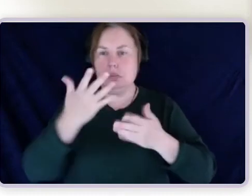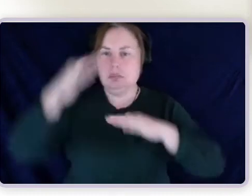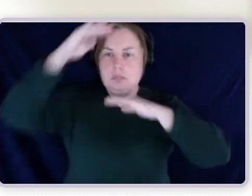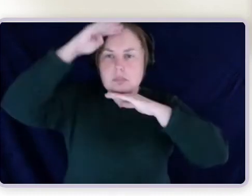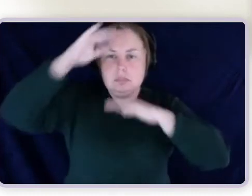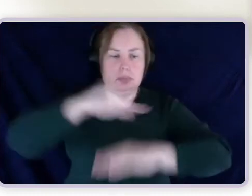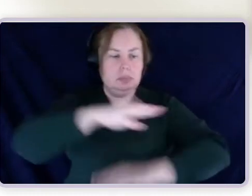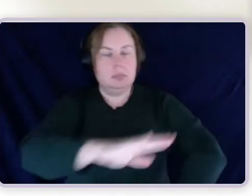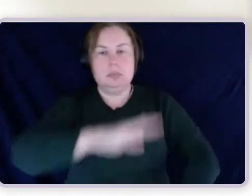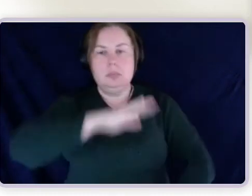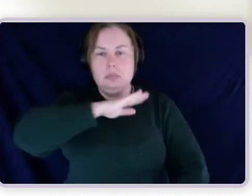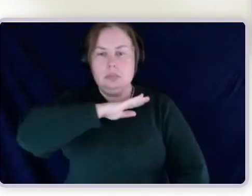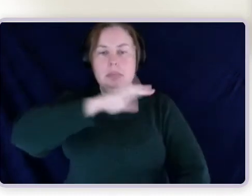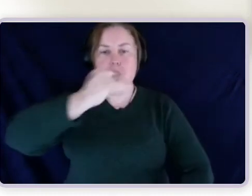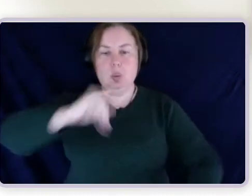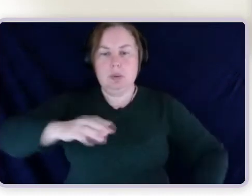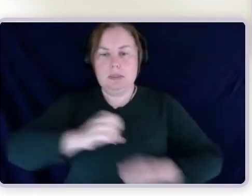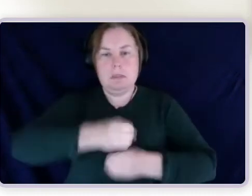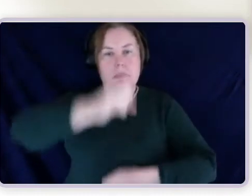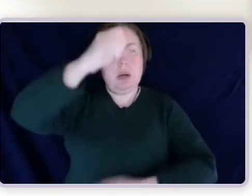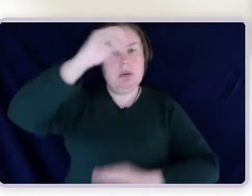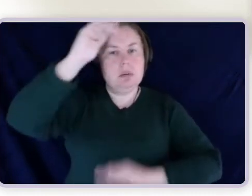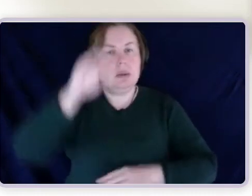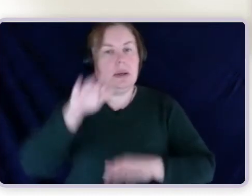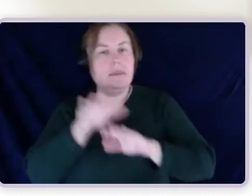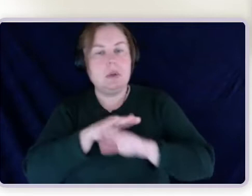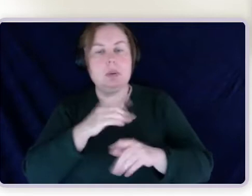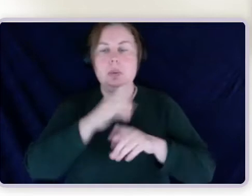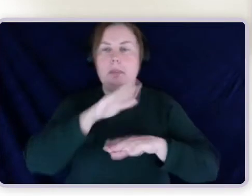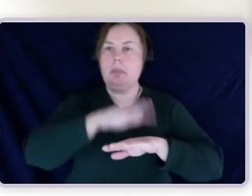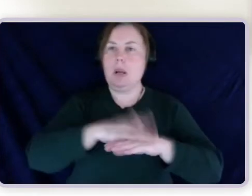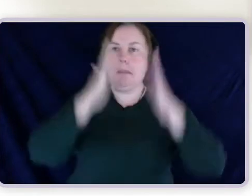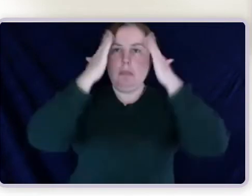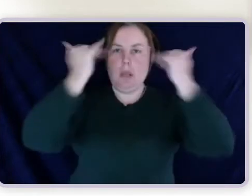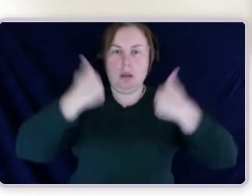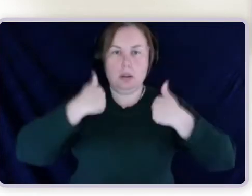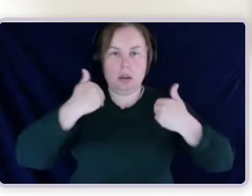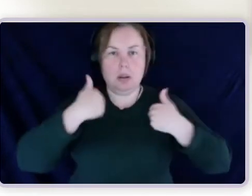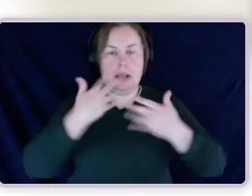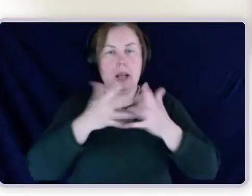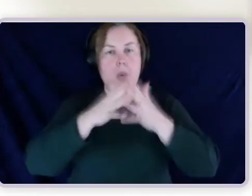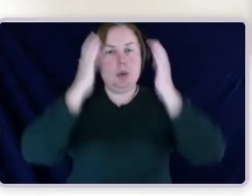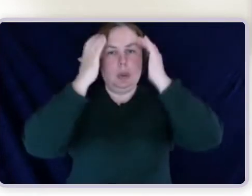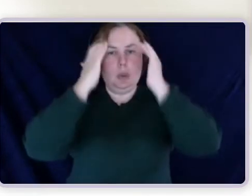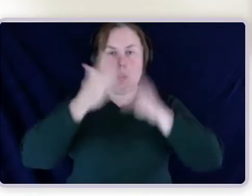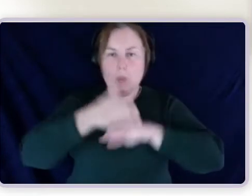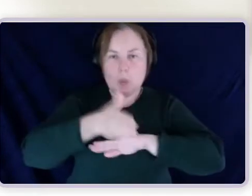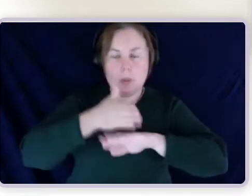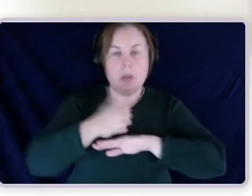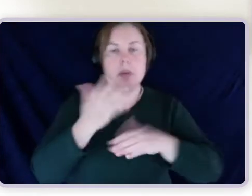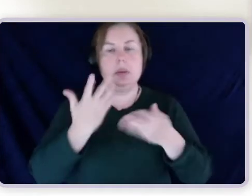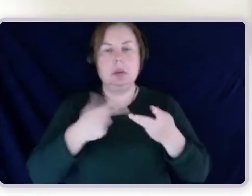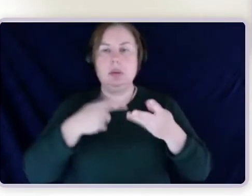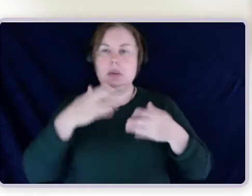limbs, lower limbs, spine, moving to things like mental health, to brain function, to hearing and visual